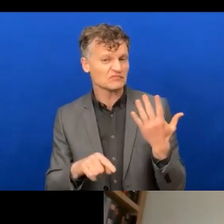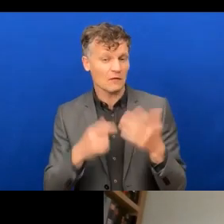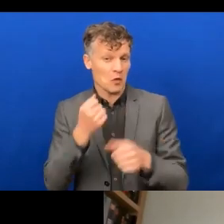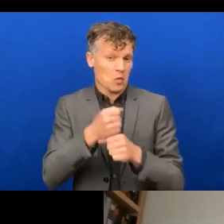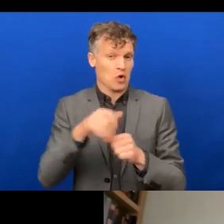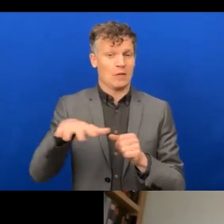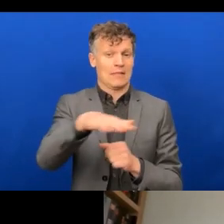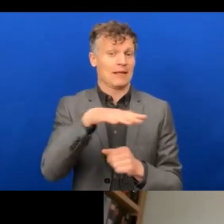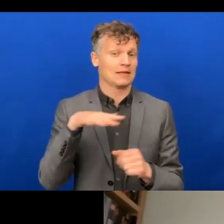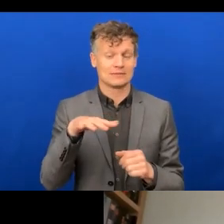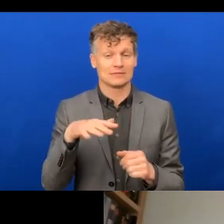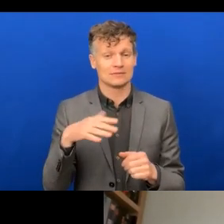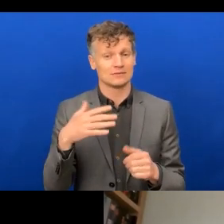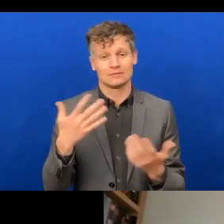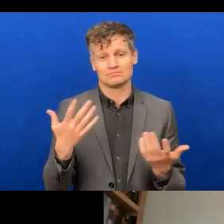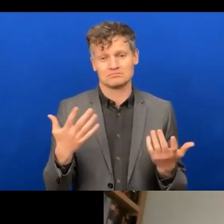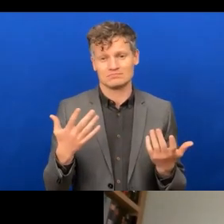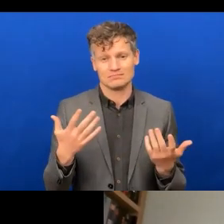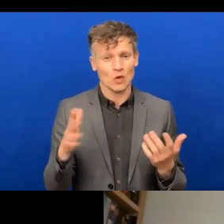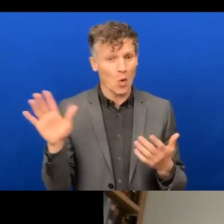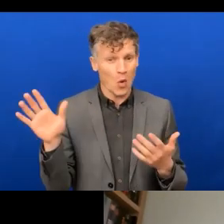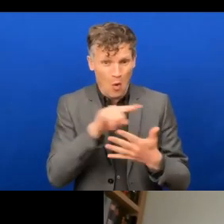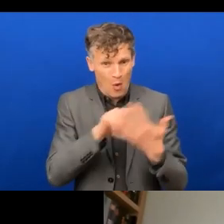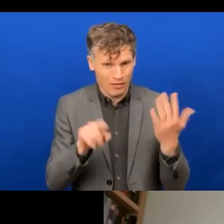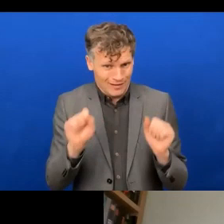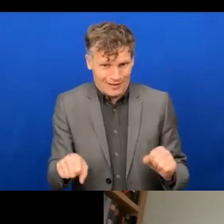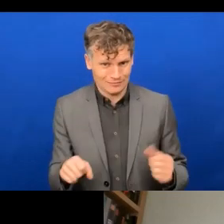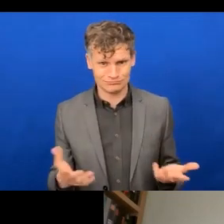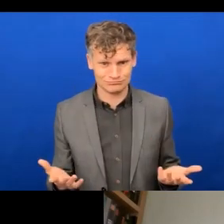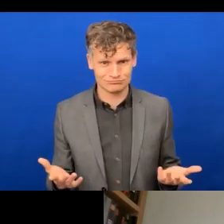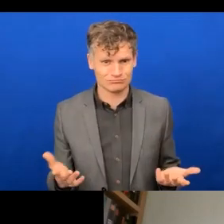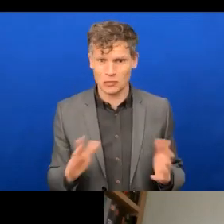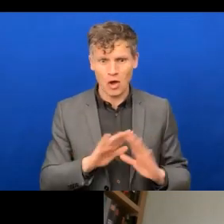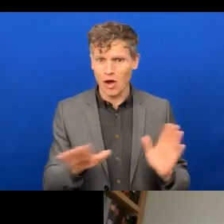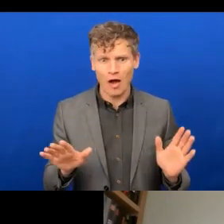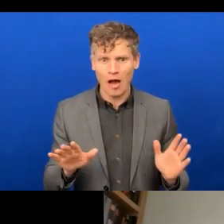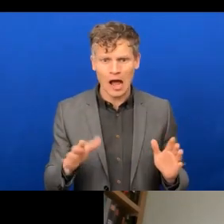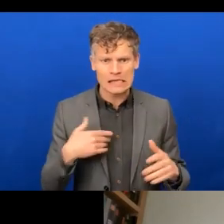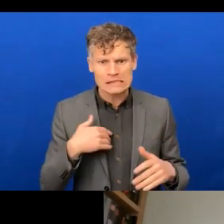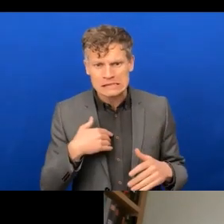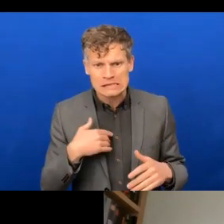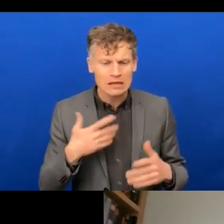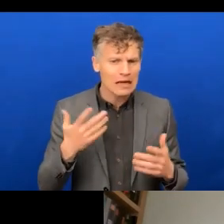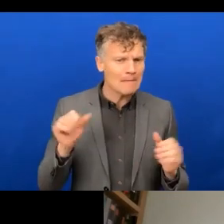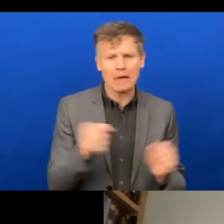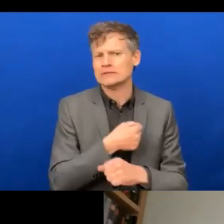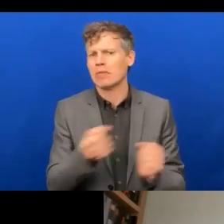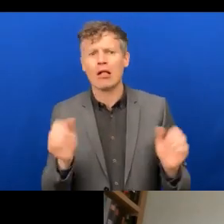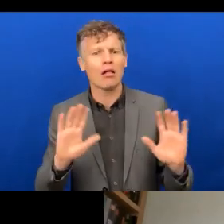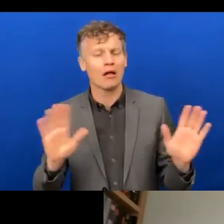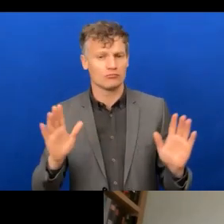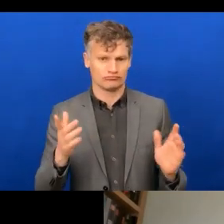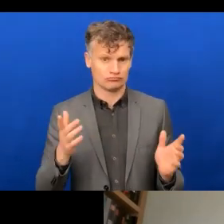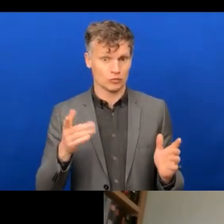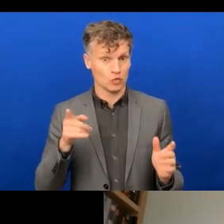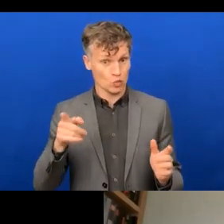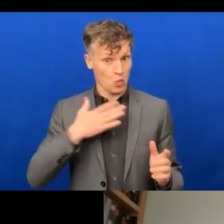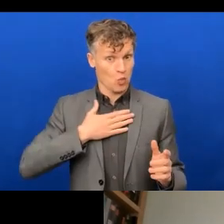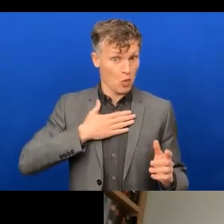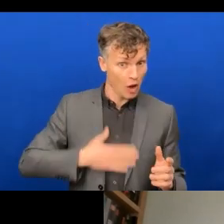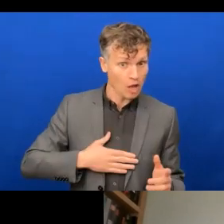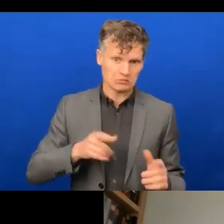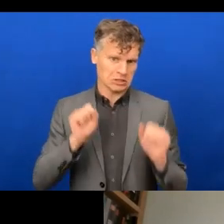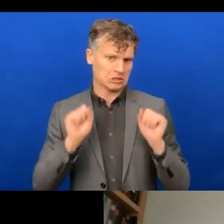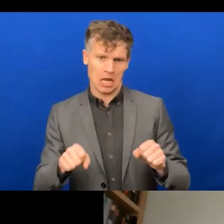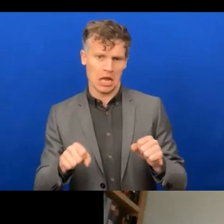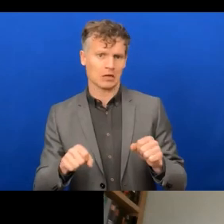surmountable. All of these things can be done. It's a matter of will and planning. So I think that's probably, you know,